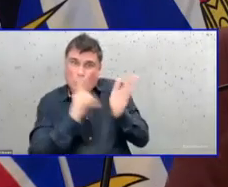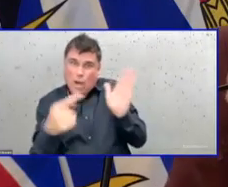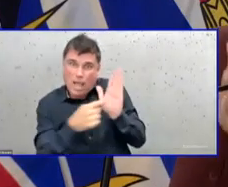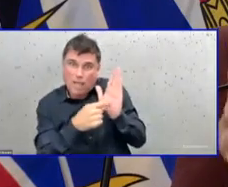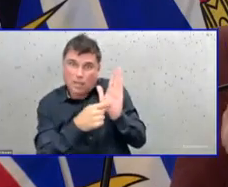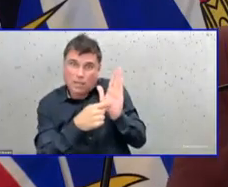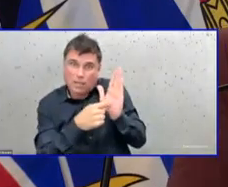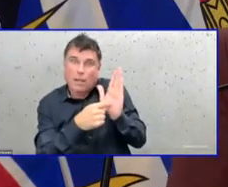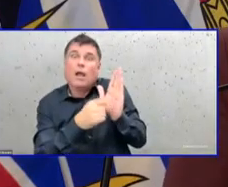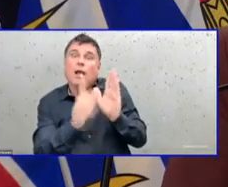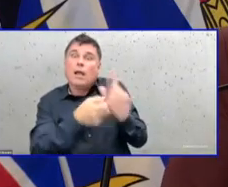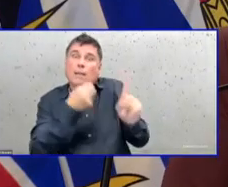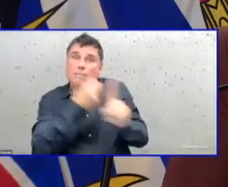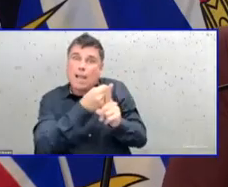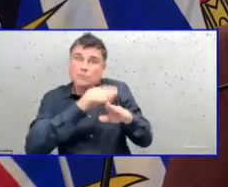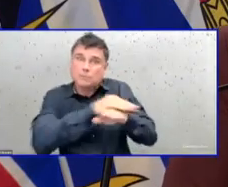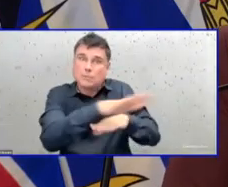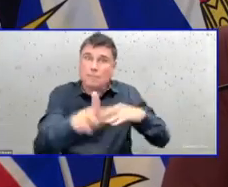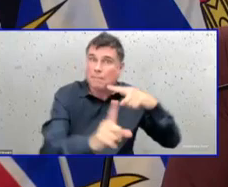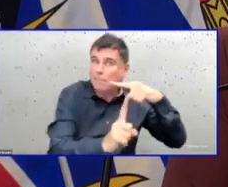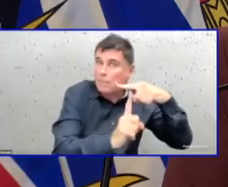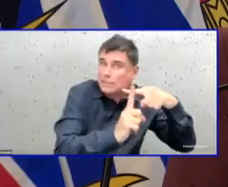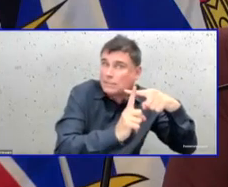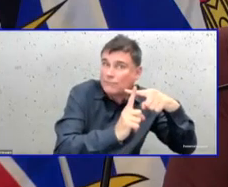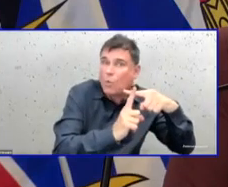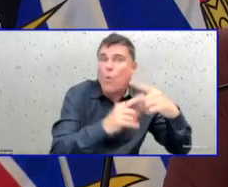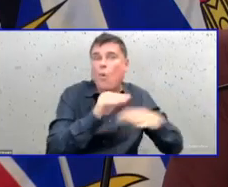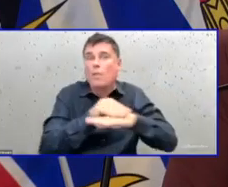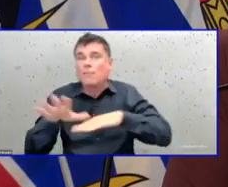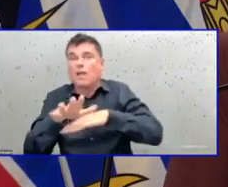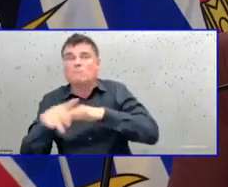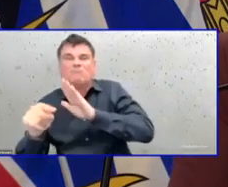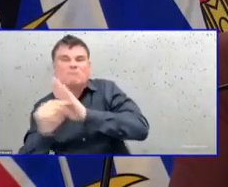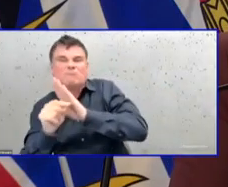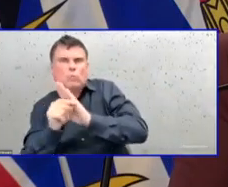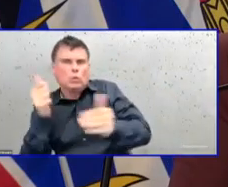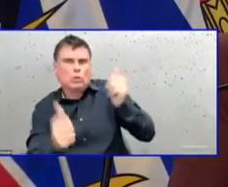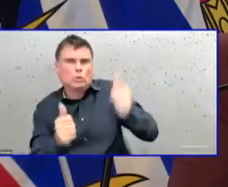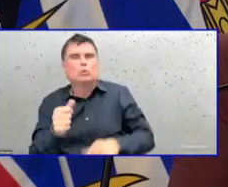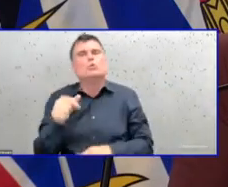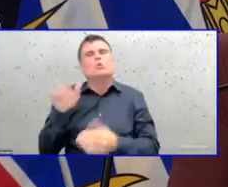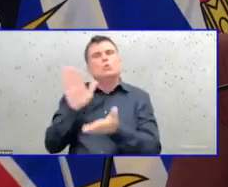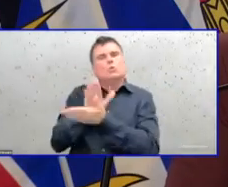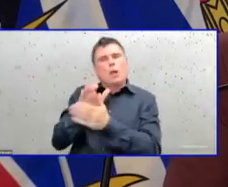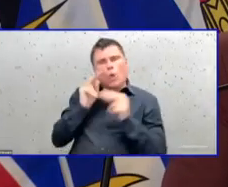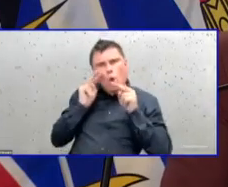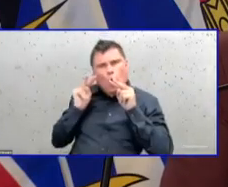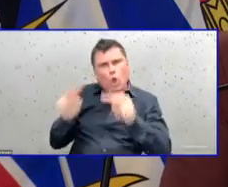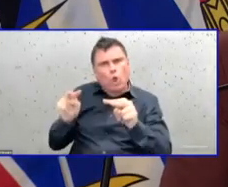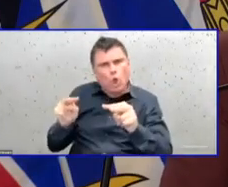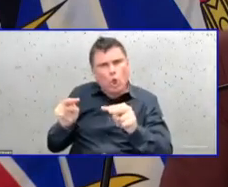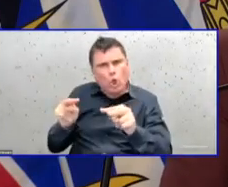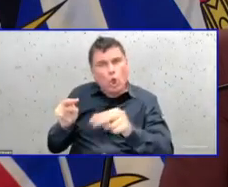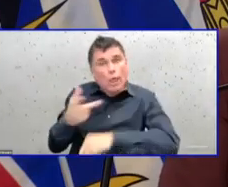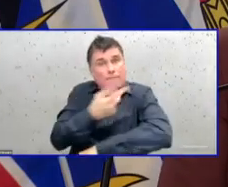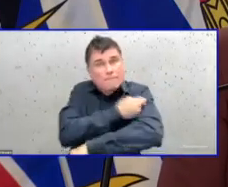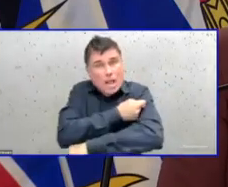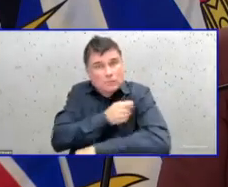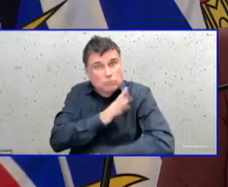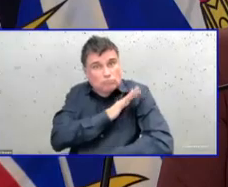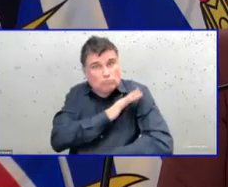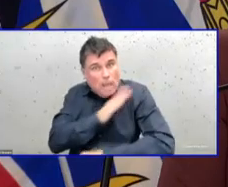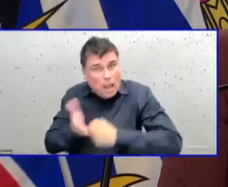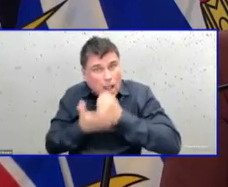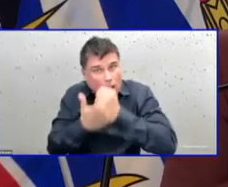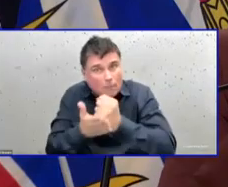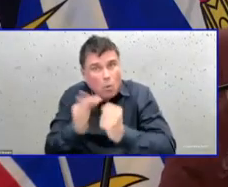their schools, in their employees. And that remains the same. And I have provided the same advice as I have to the